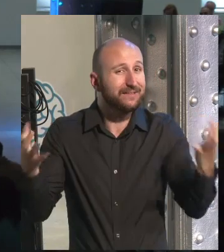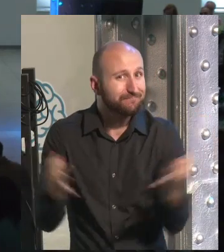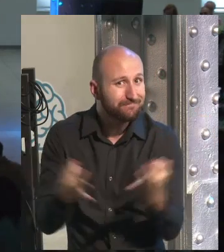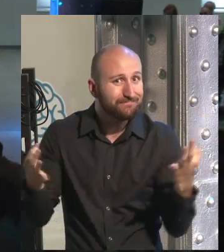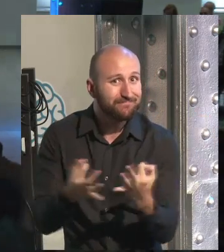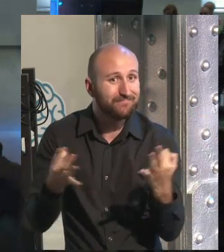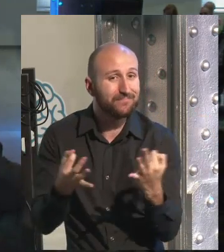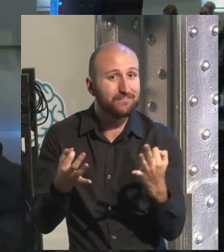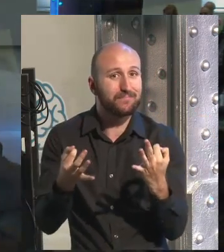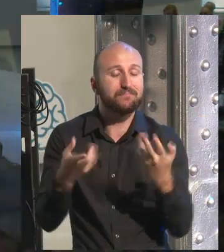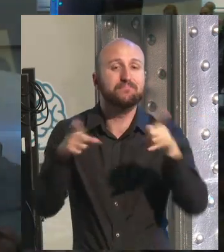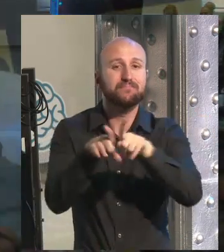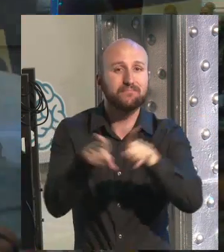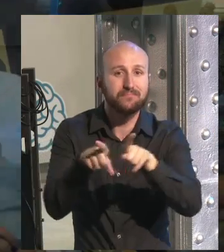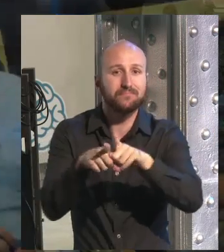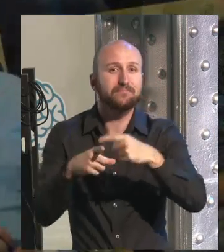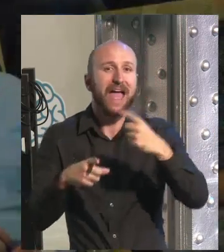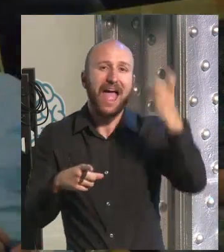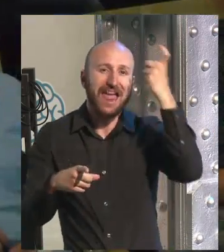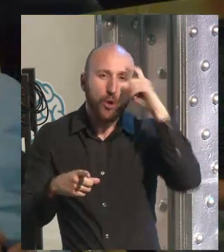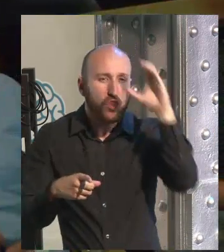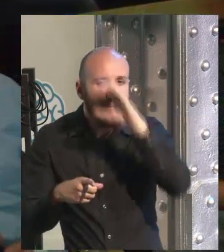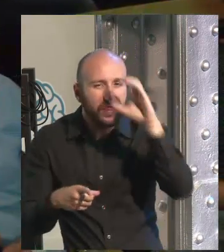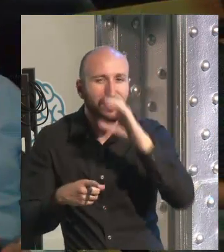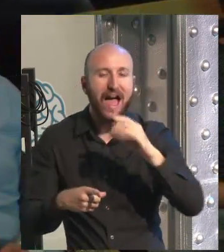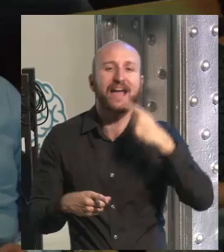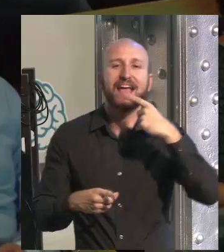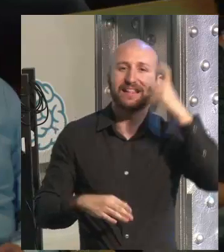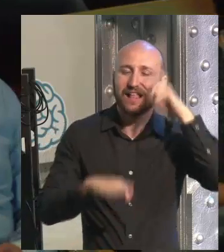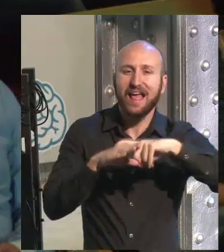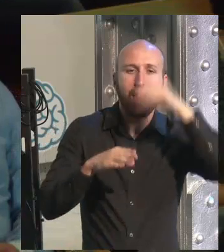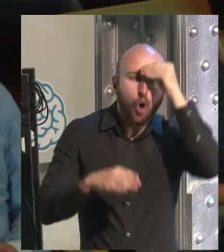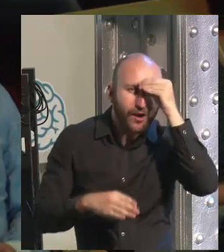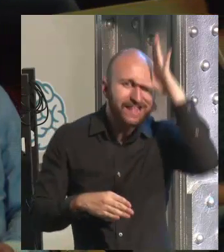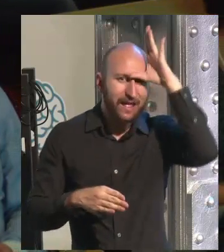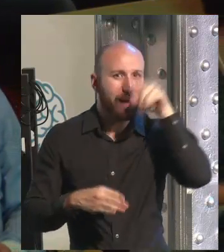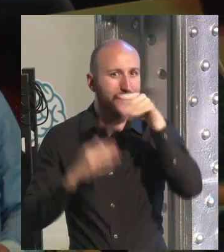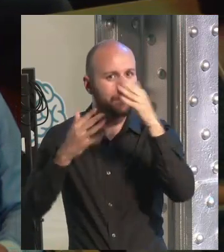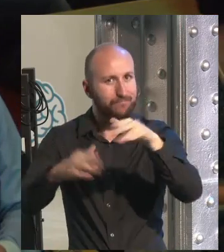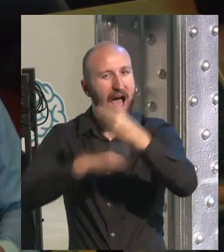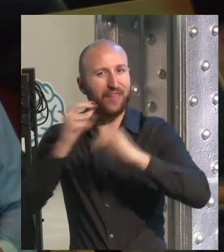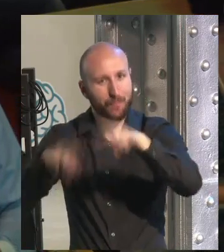only learned very recently, is what neuropsychology is saying us today.